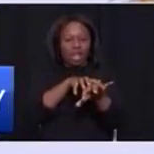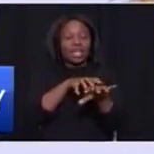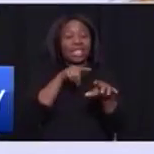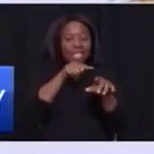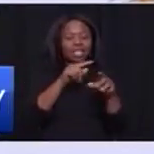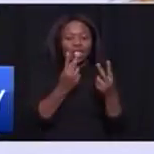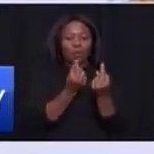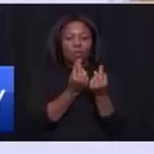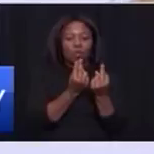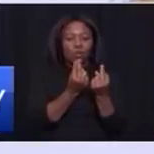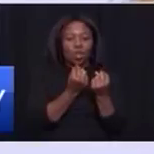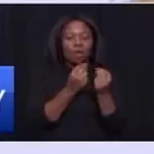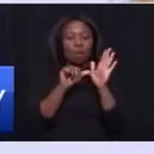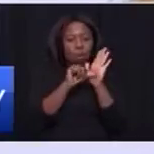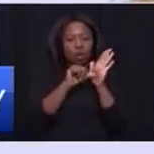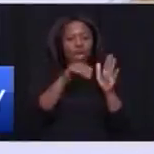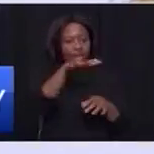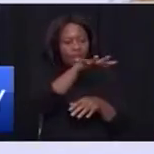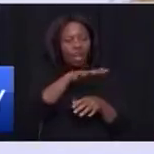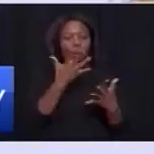sector of our economy in the West Rand.